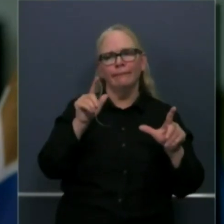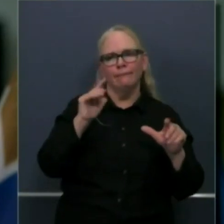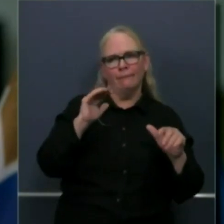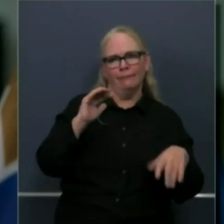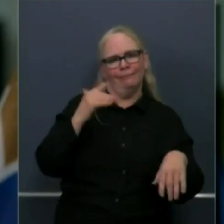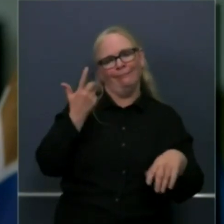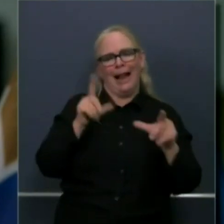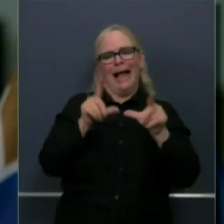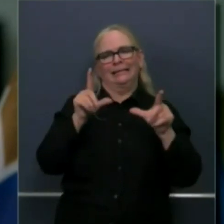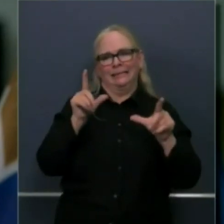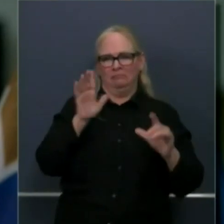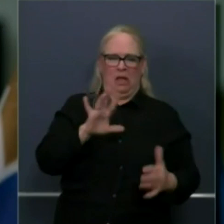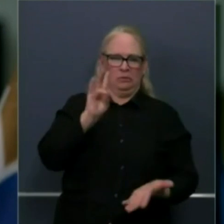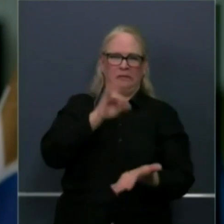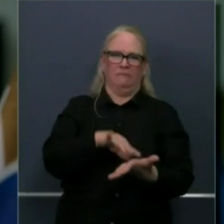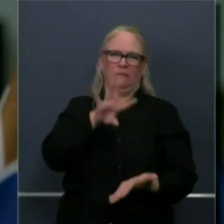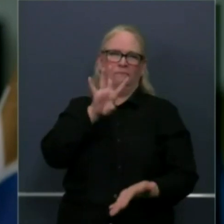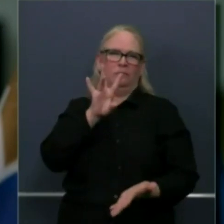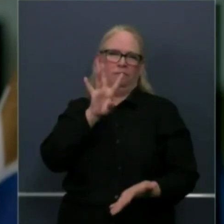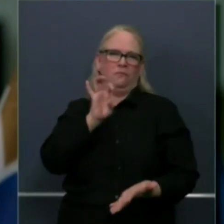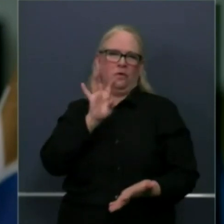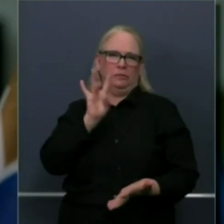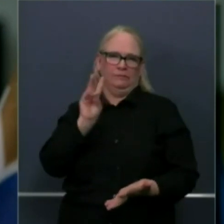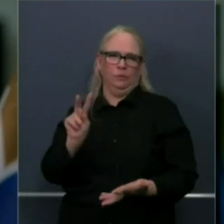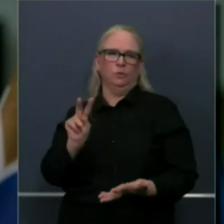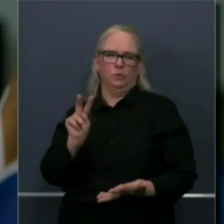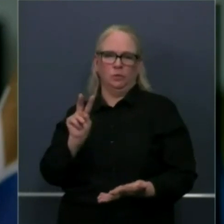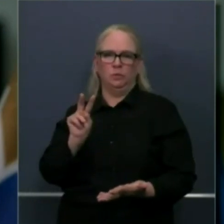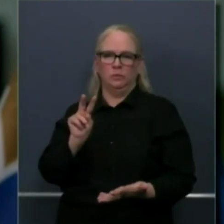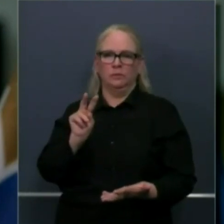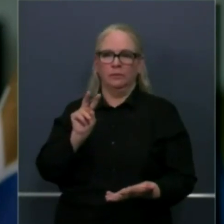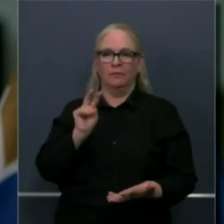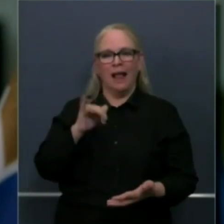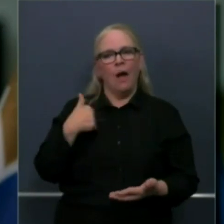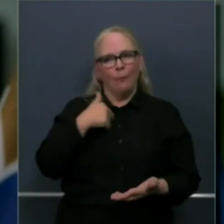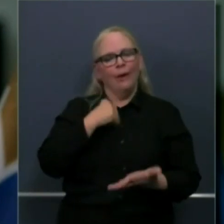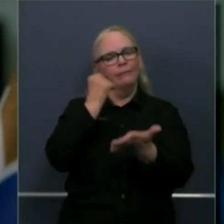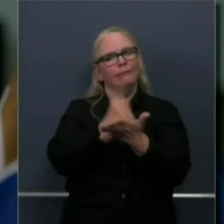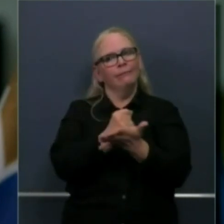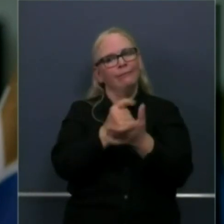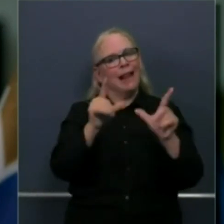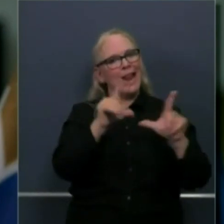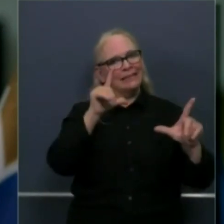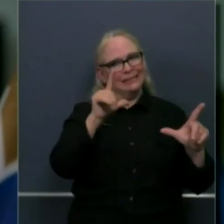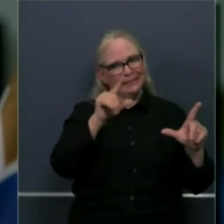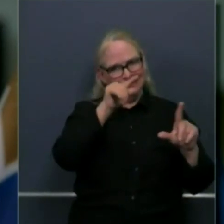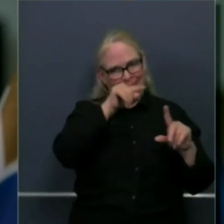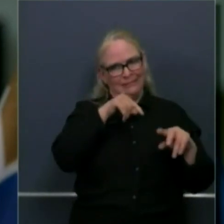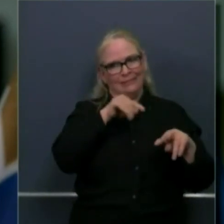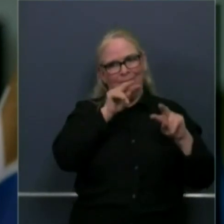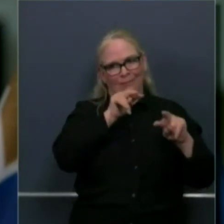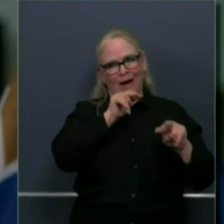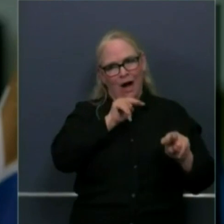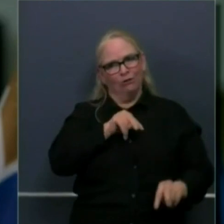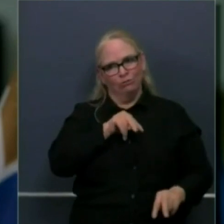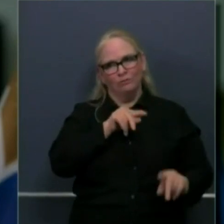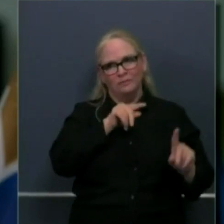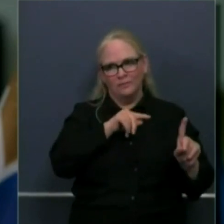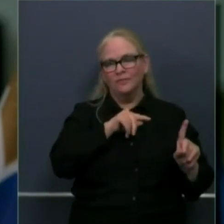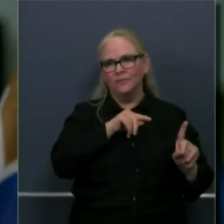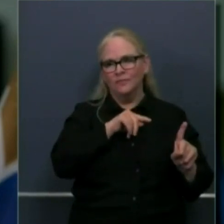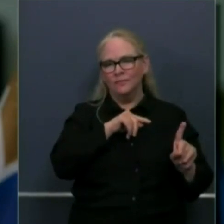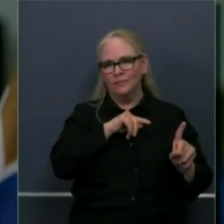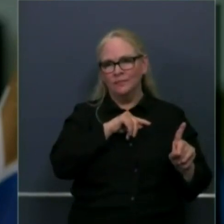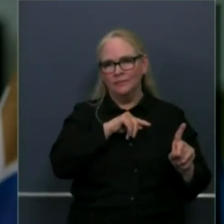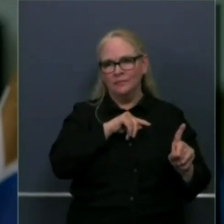forty two just through our department of social services that we license and monitor our seniors remain still the most vulnerable